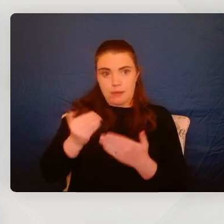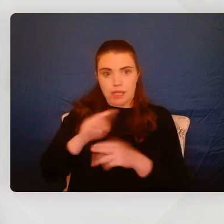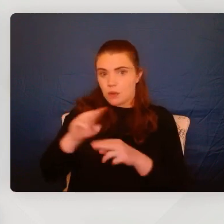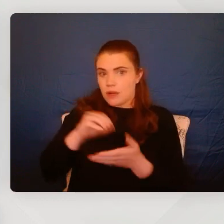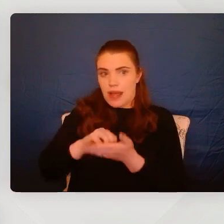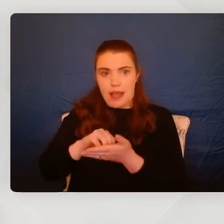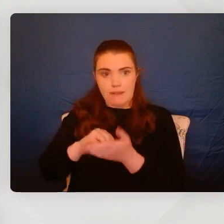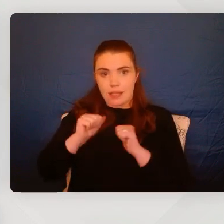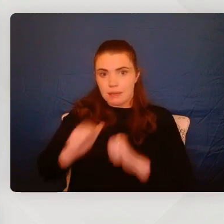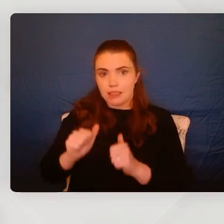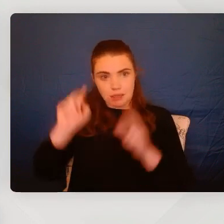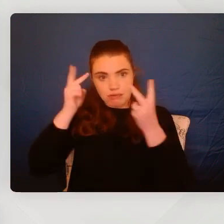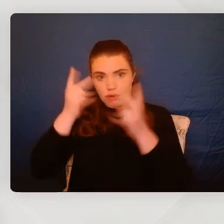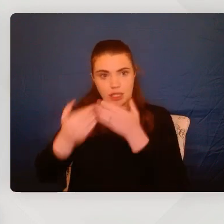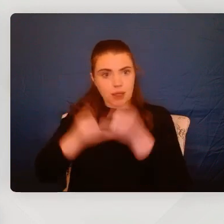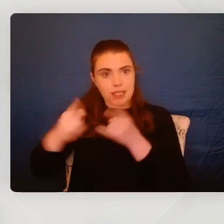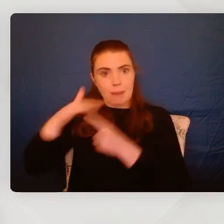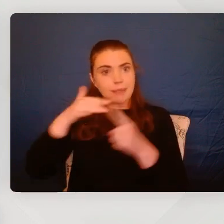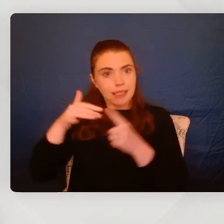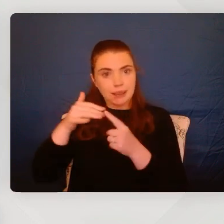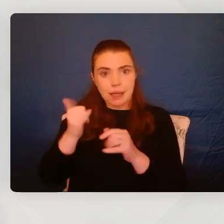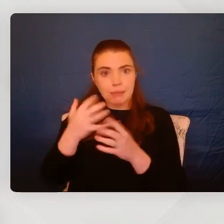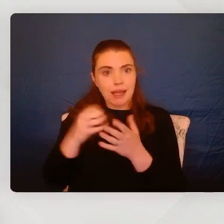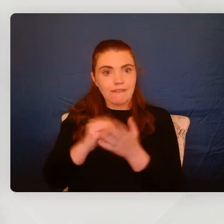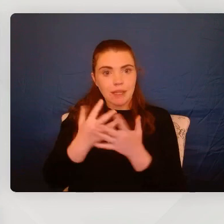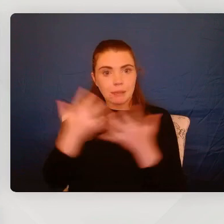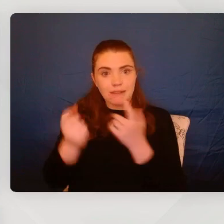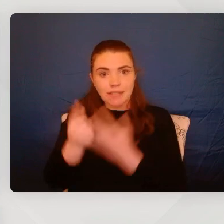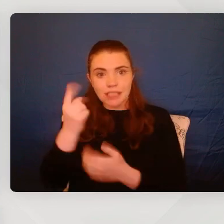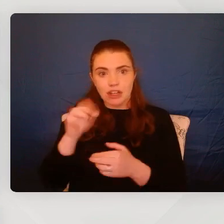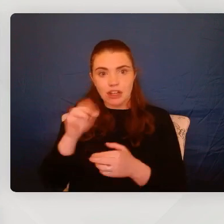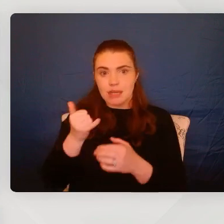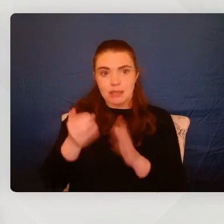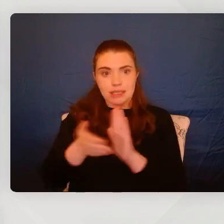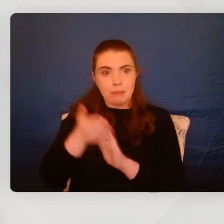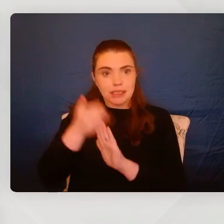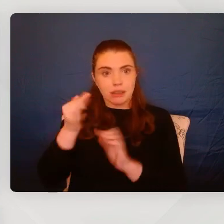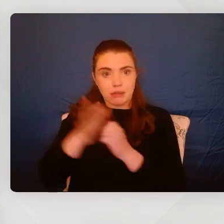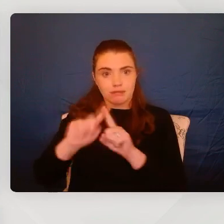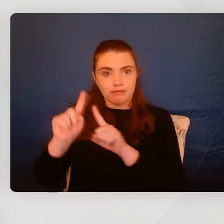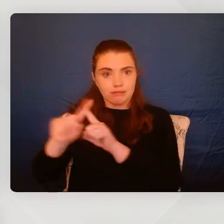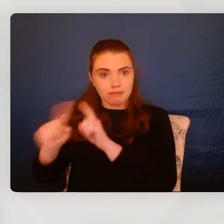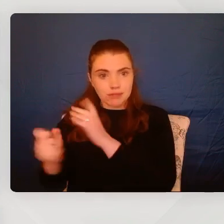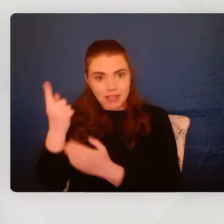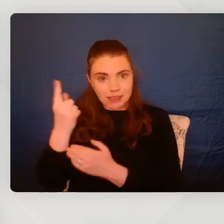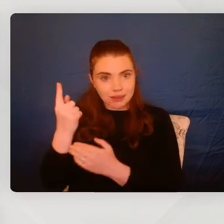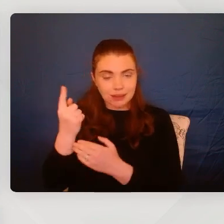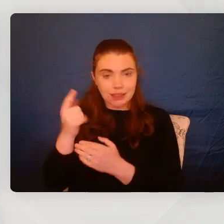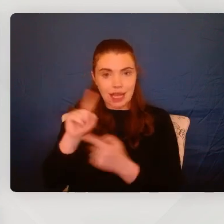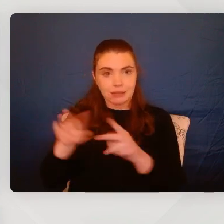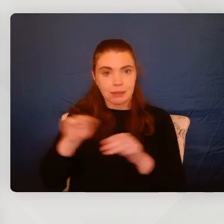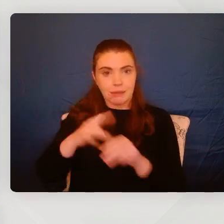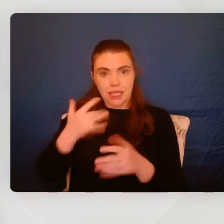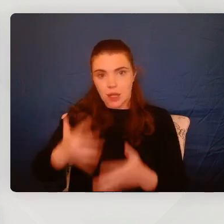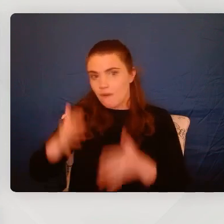me. Be that a big event or the cumulative impact of lots of events building up and then leaving me feel overwhelmed. So